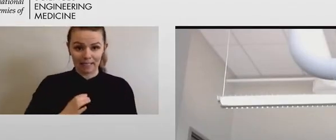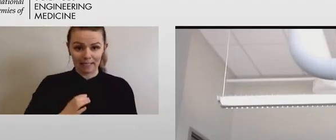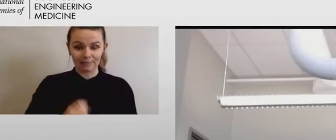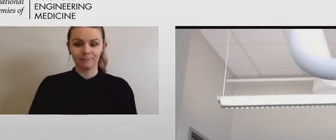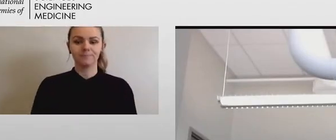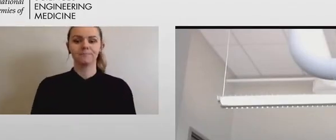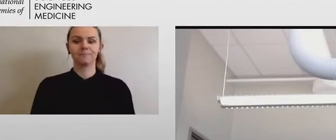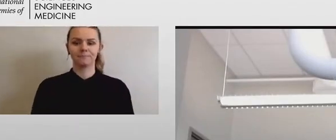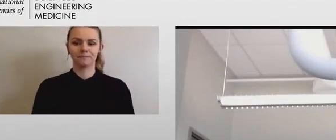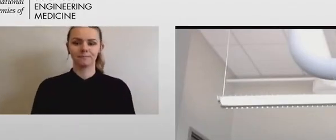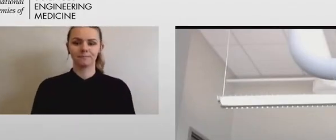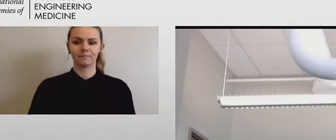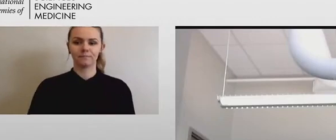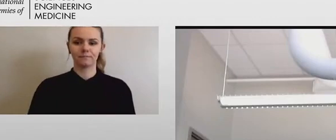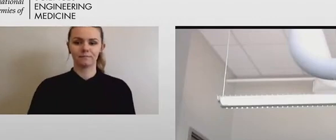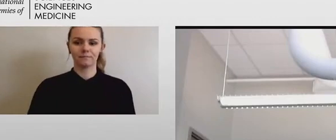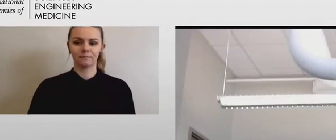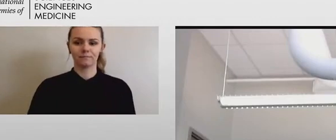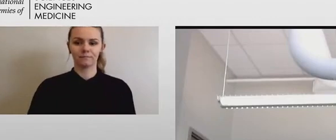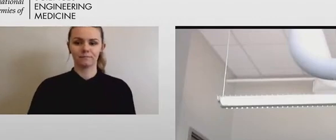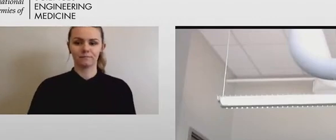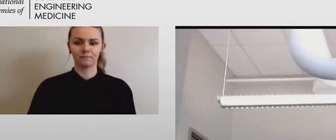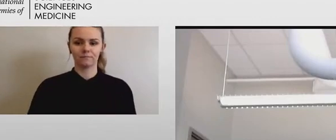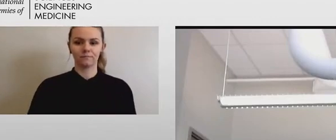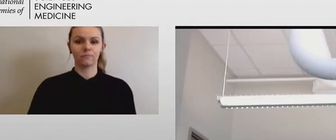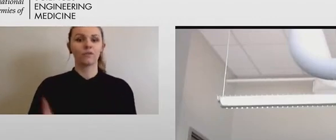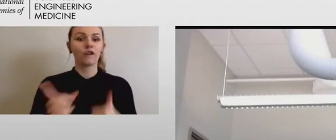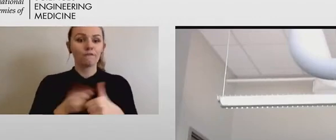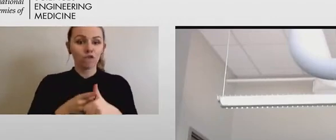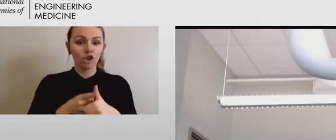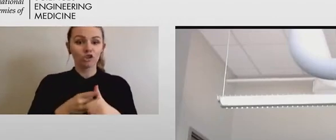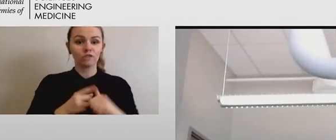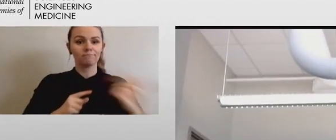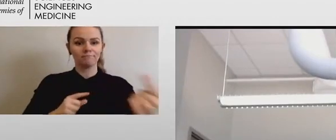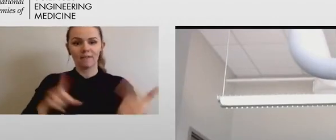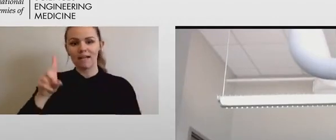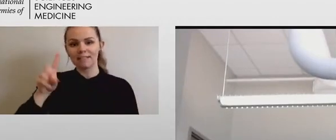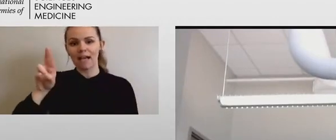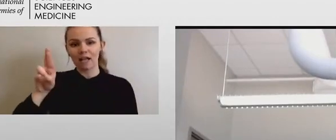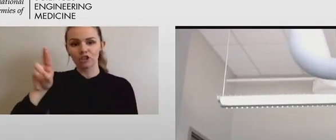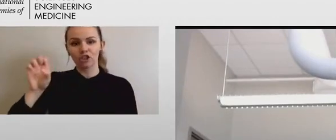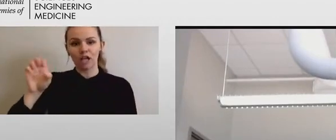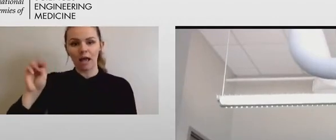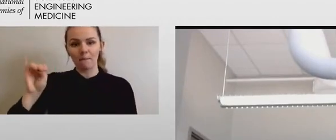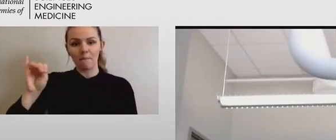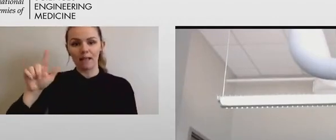So I'd first like to call on Dr. Emily Ackerman to introduce herself.